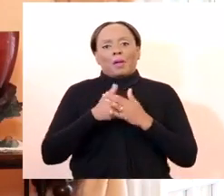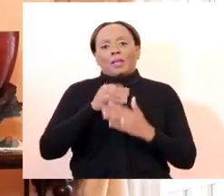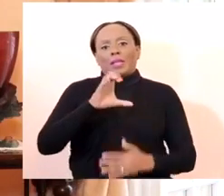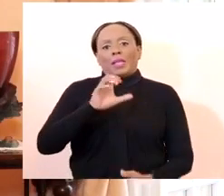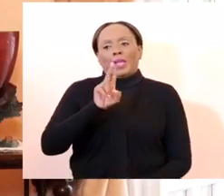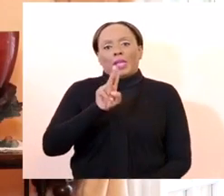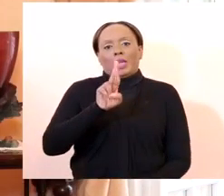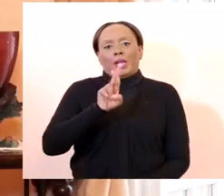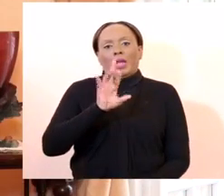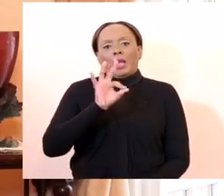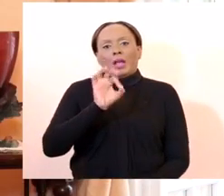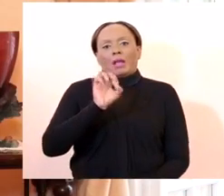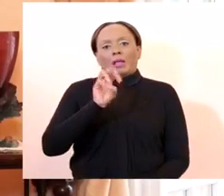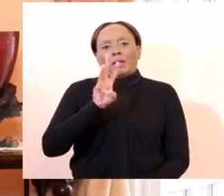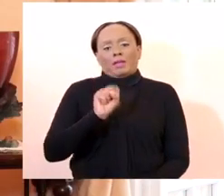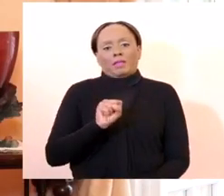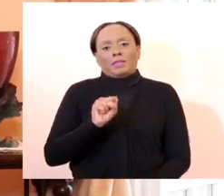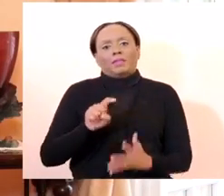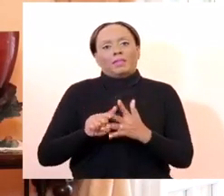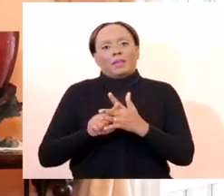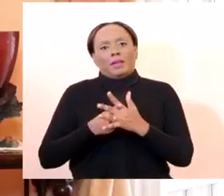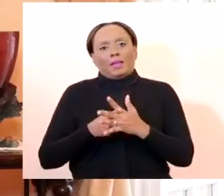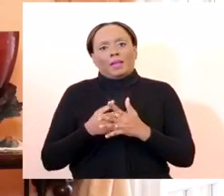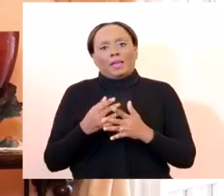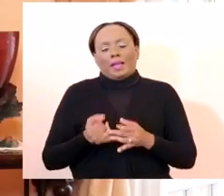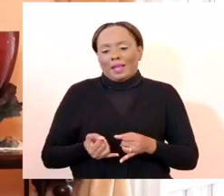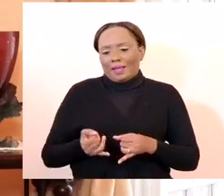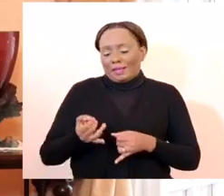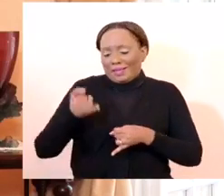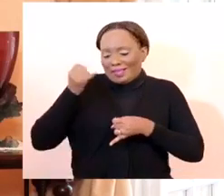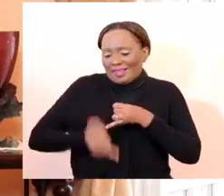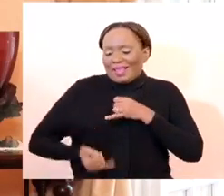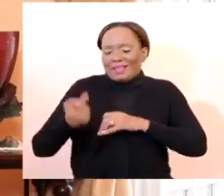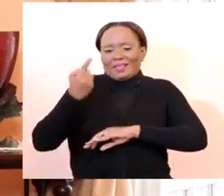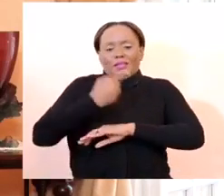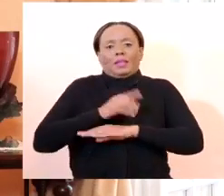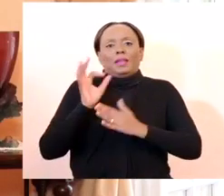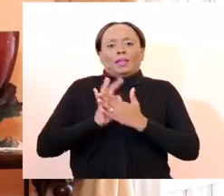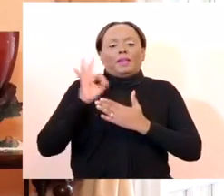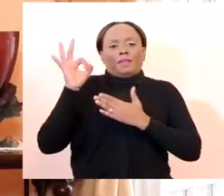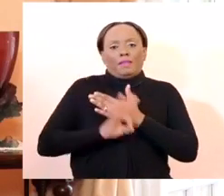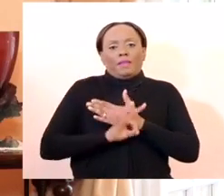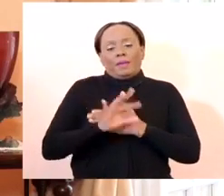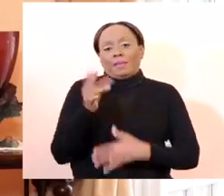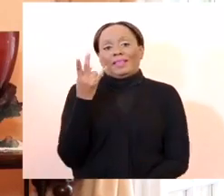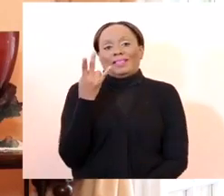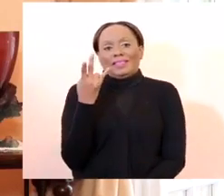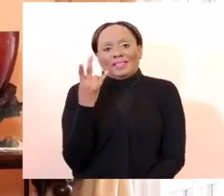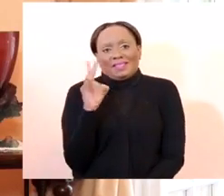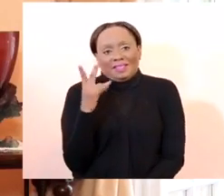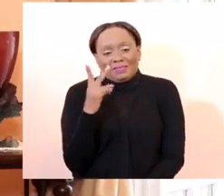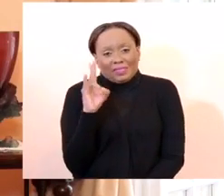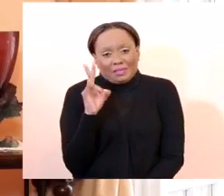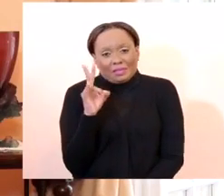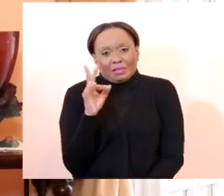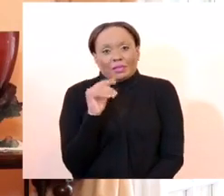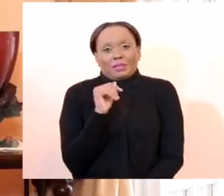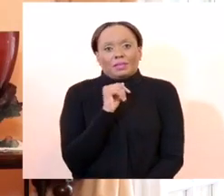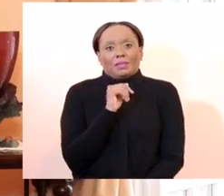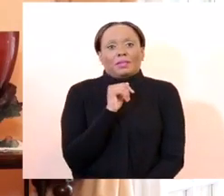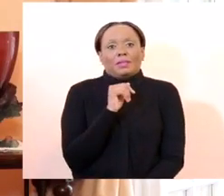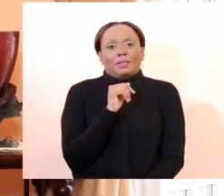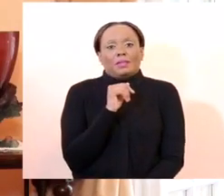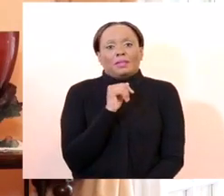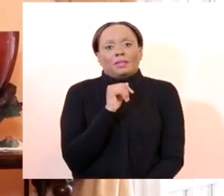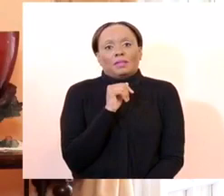And they end on the last 2nd of the 17th of February. So from the